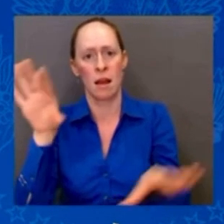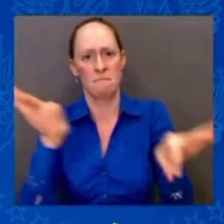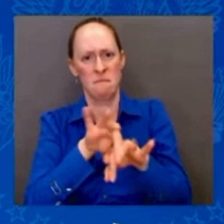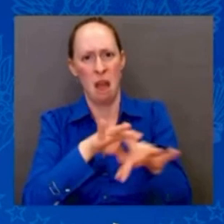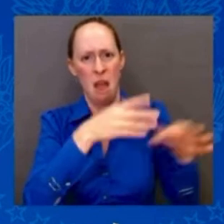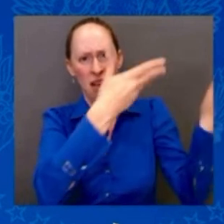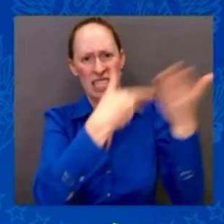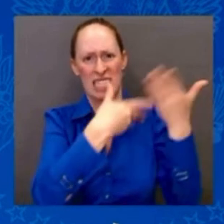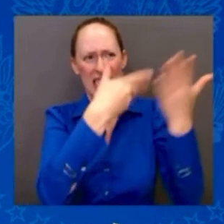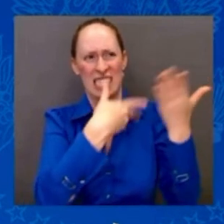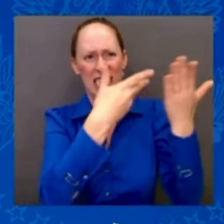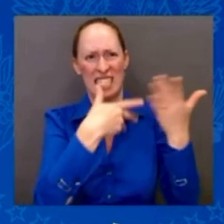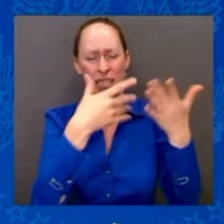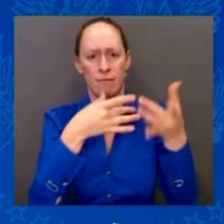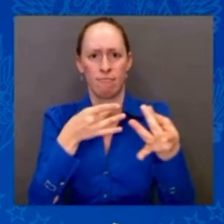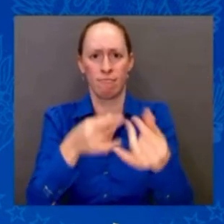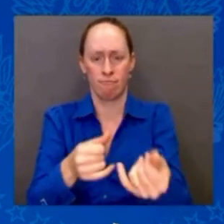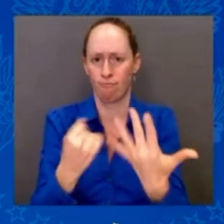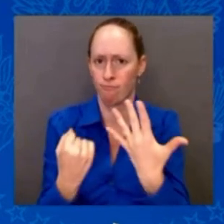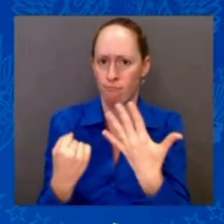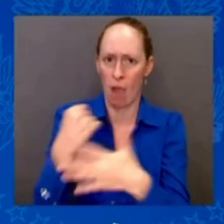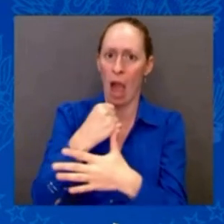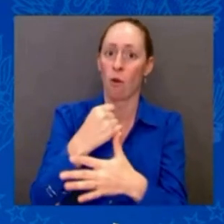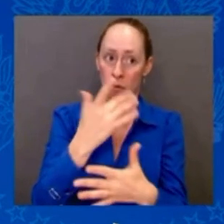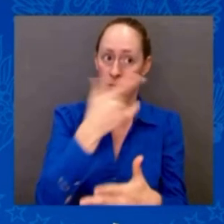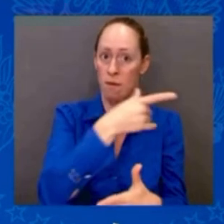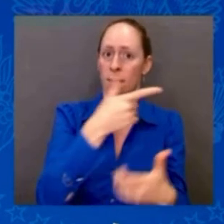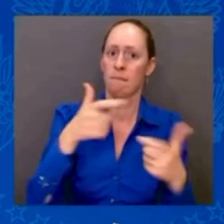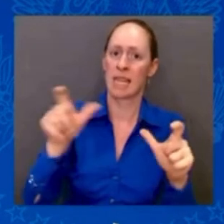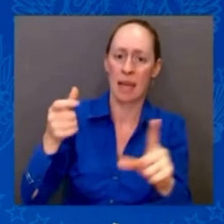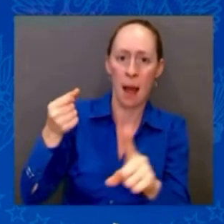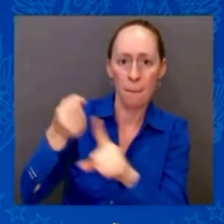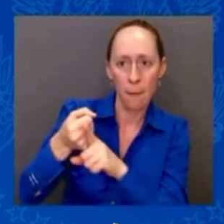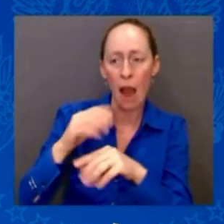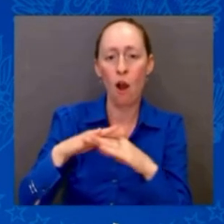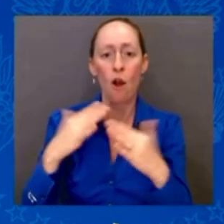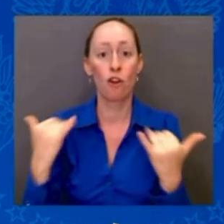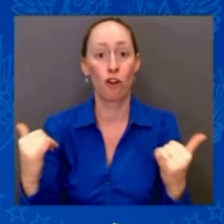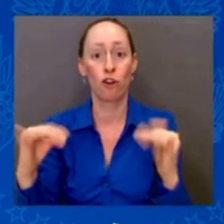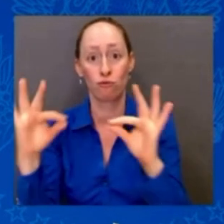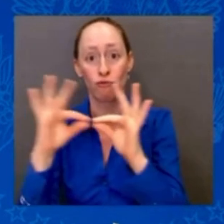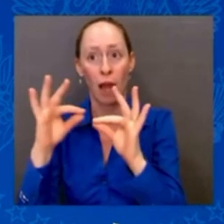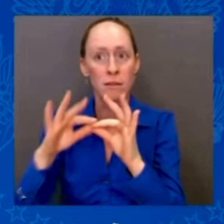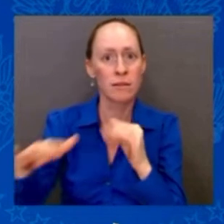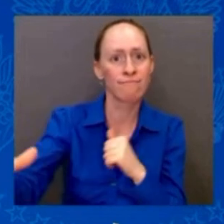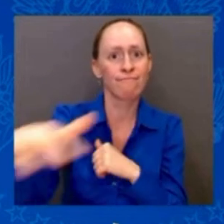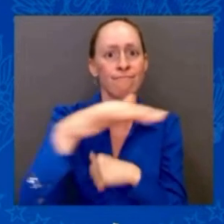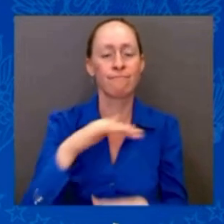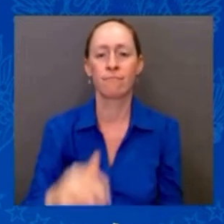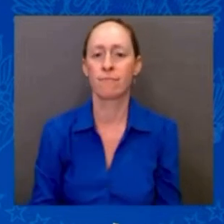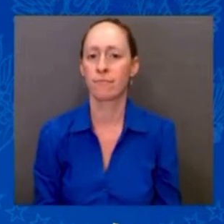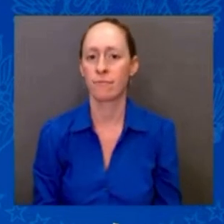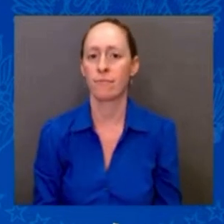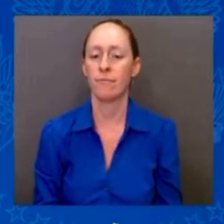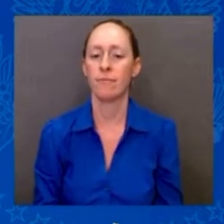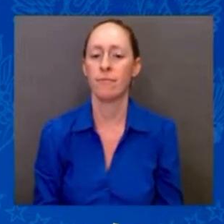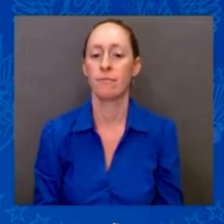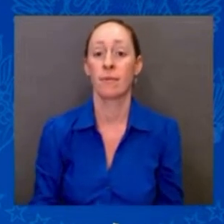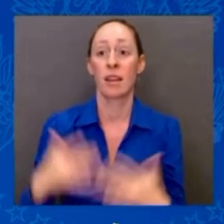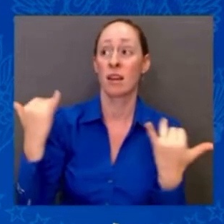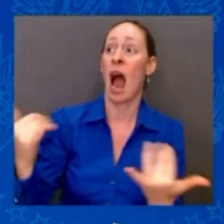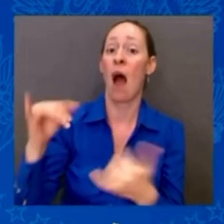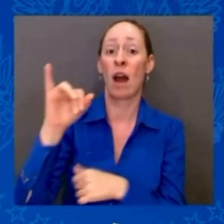And it's working. Today, inflation is down to around 3 percent — about one-third of what it was one year ago.